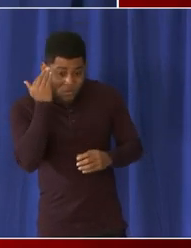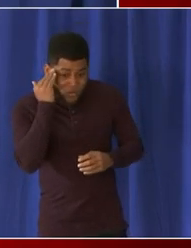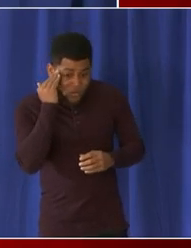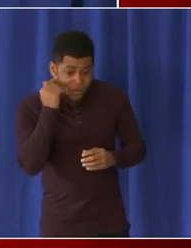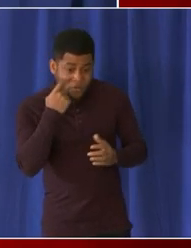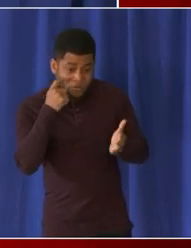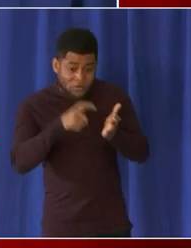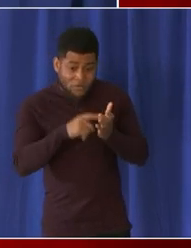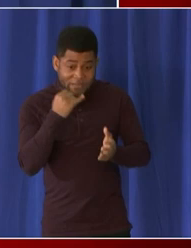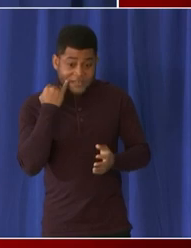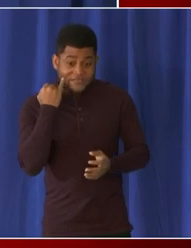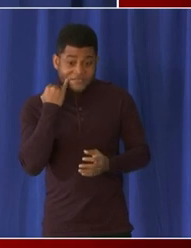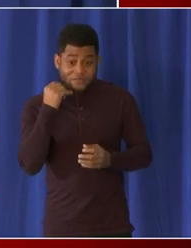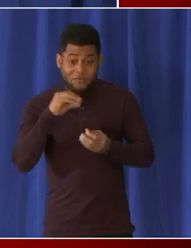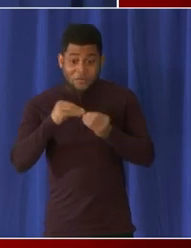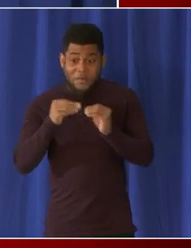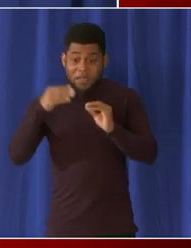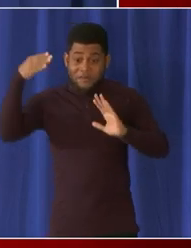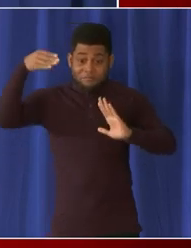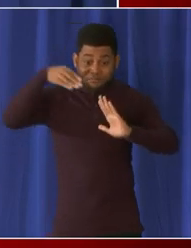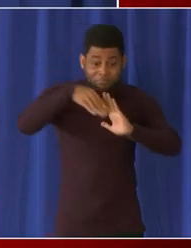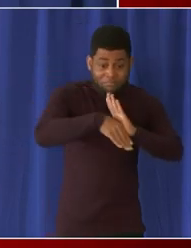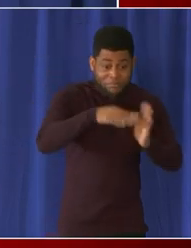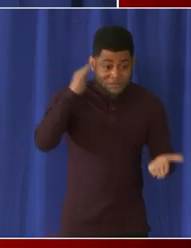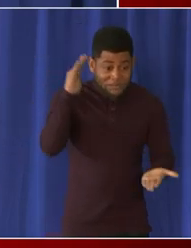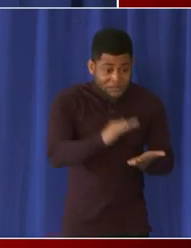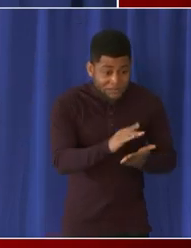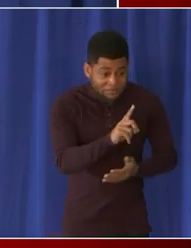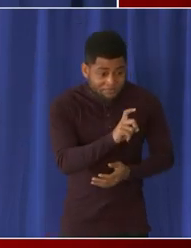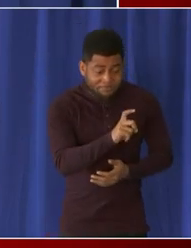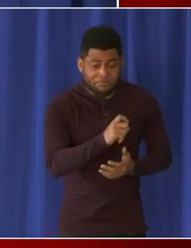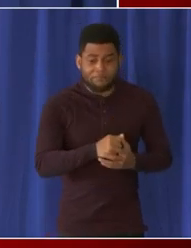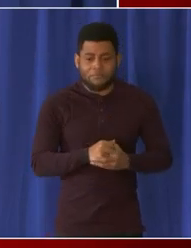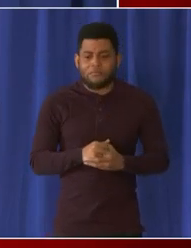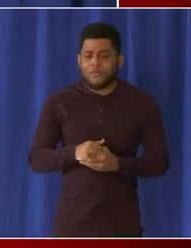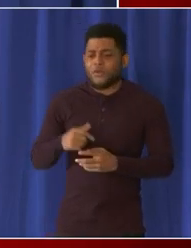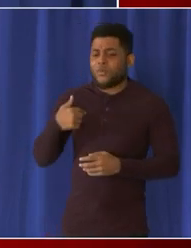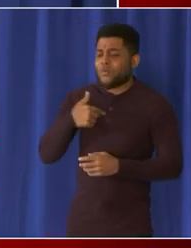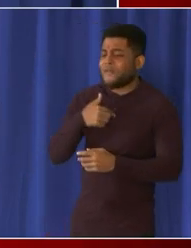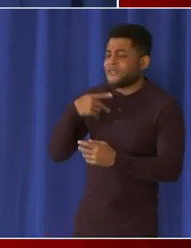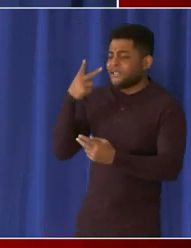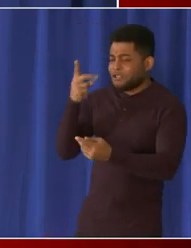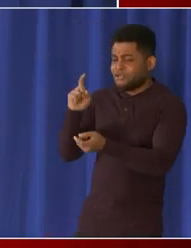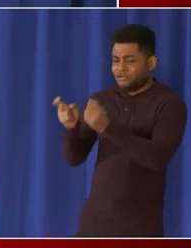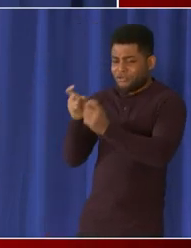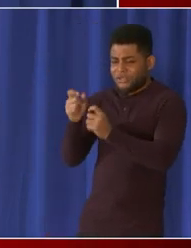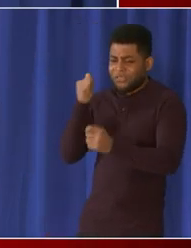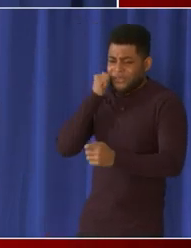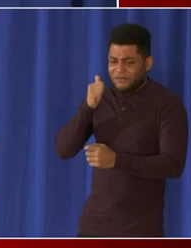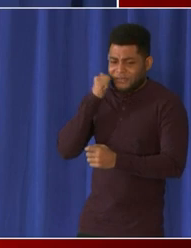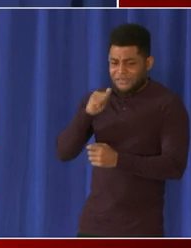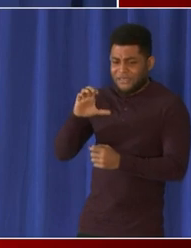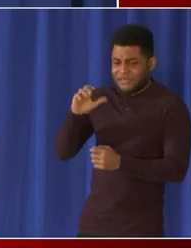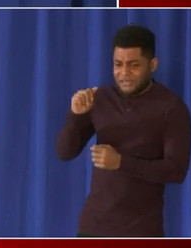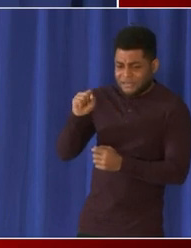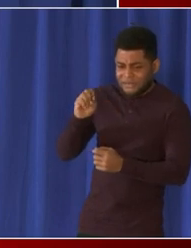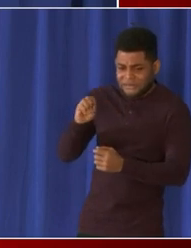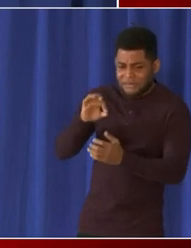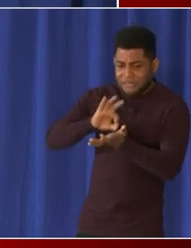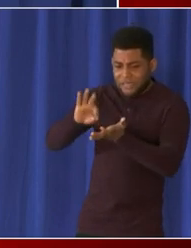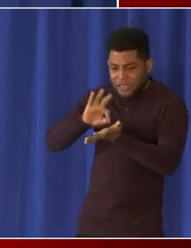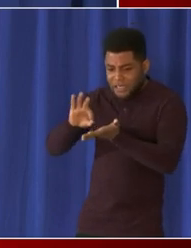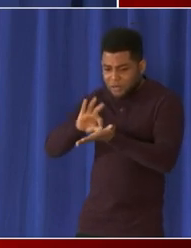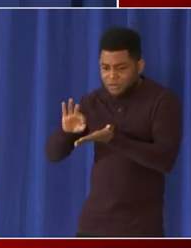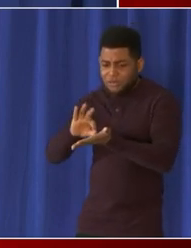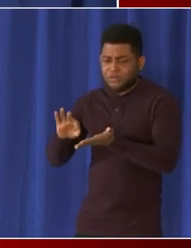we are we are seeing better numbers on our weekly and daily case counts uh and so we're very hopeful based on that data uh that we are getting to